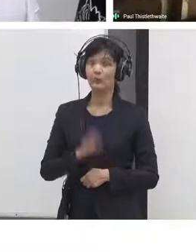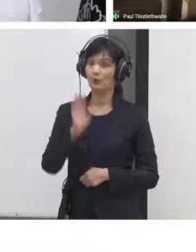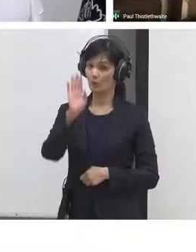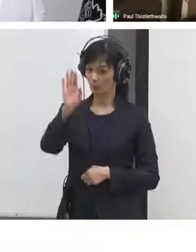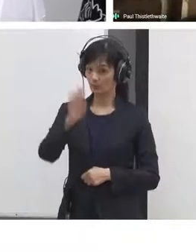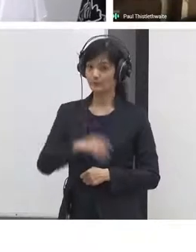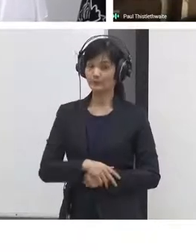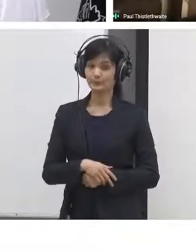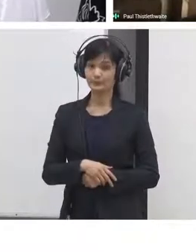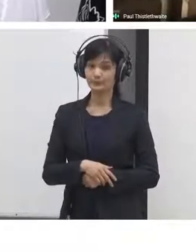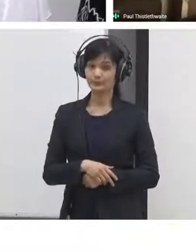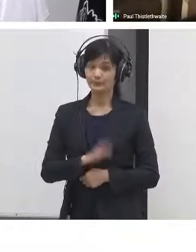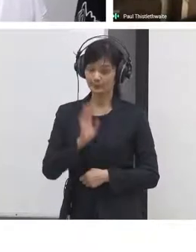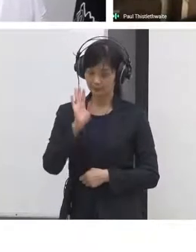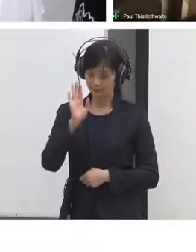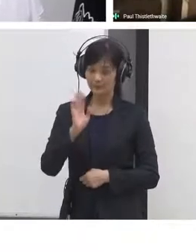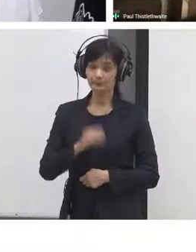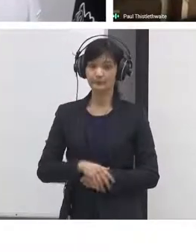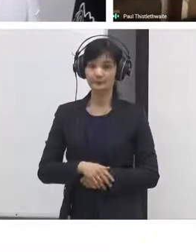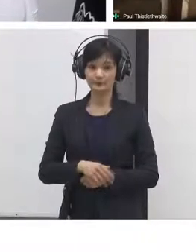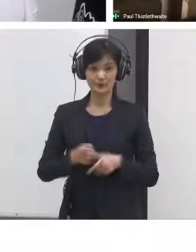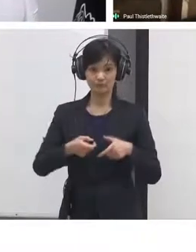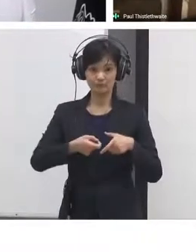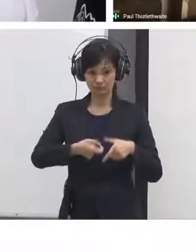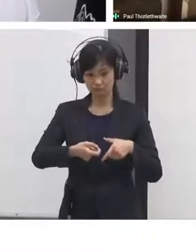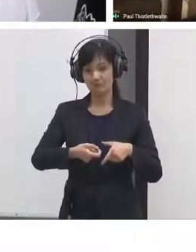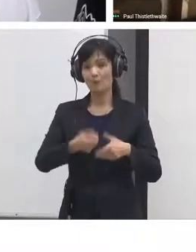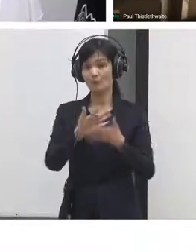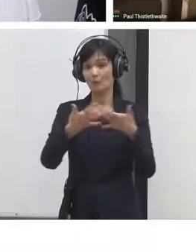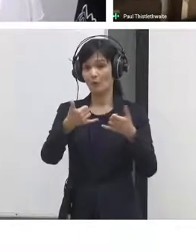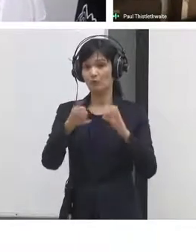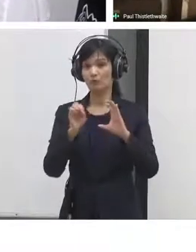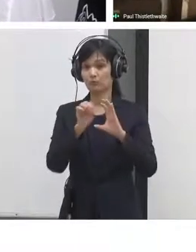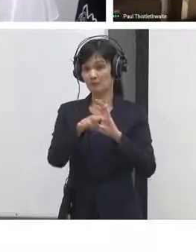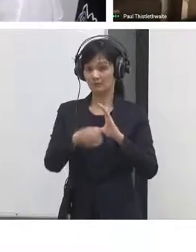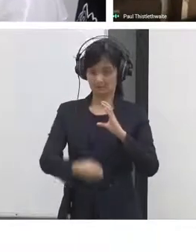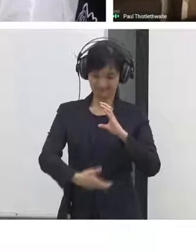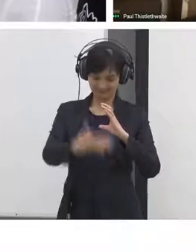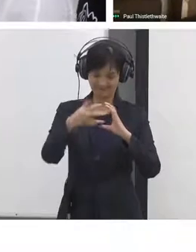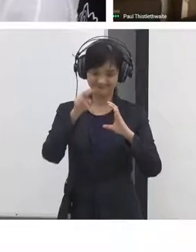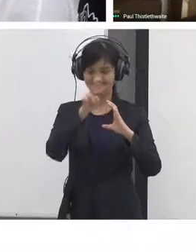publicly on all of the websites that XR hold